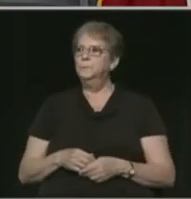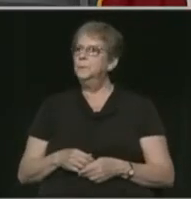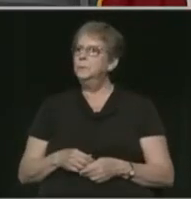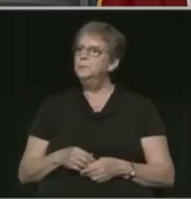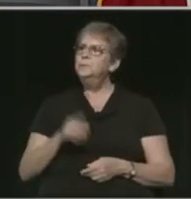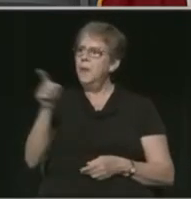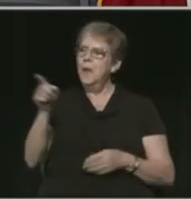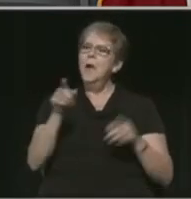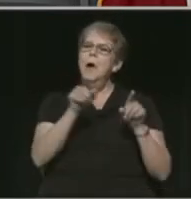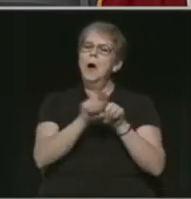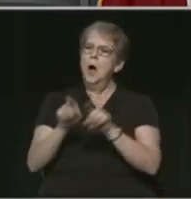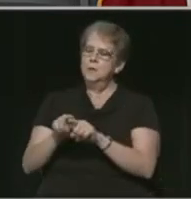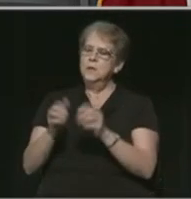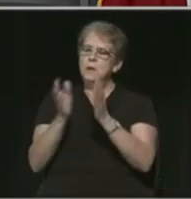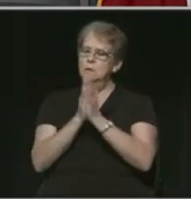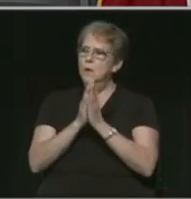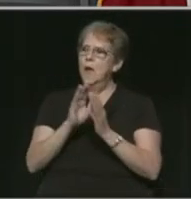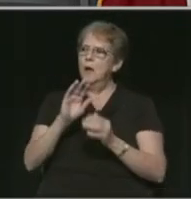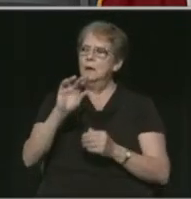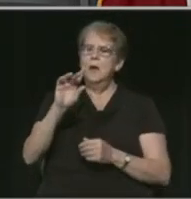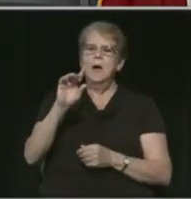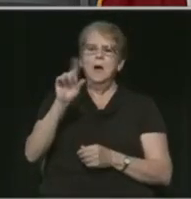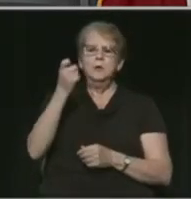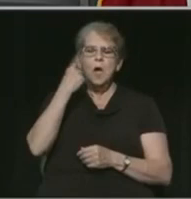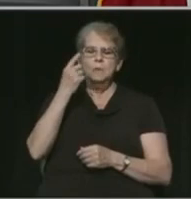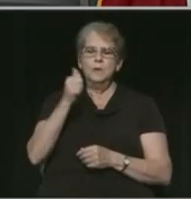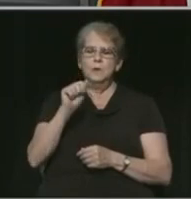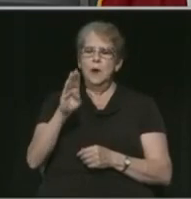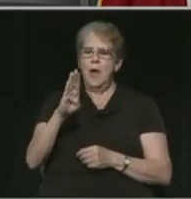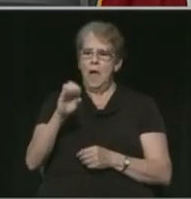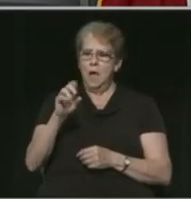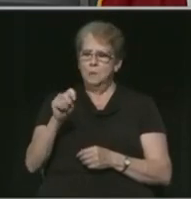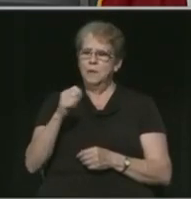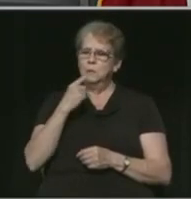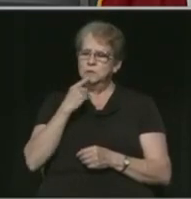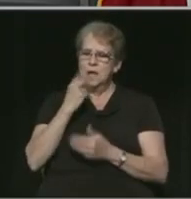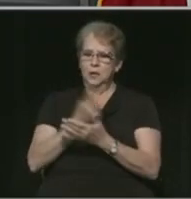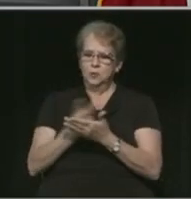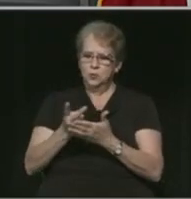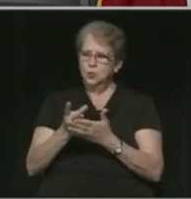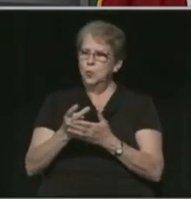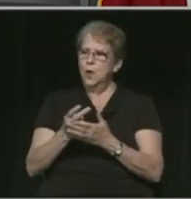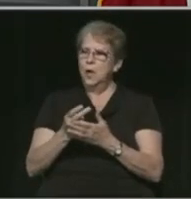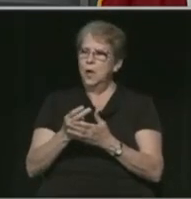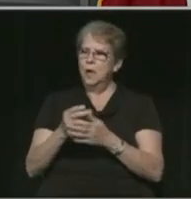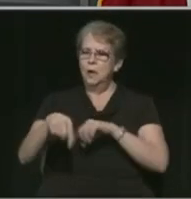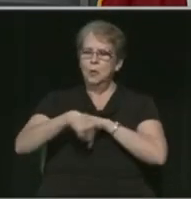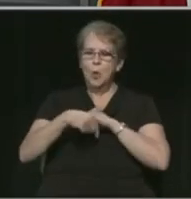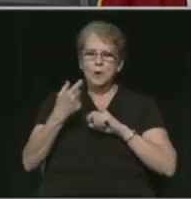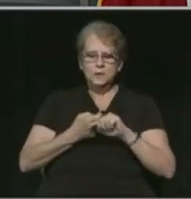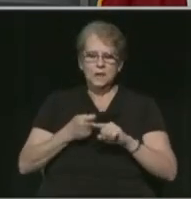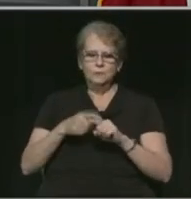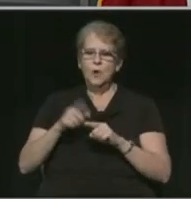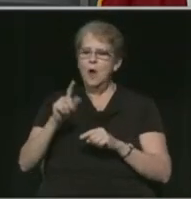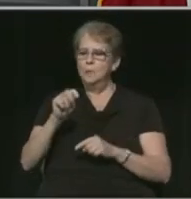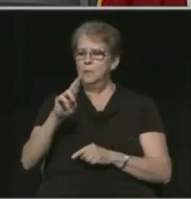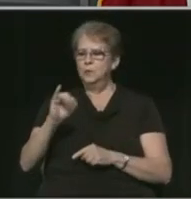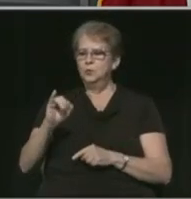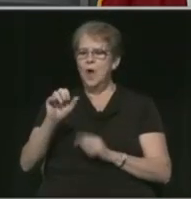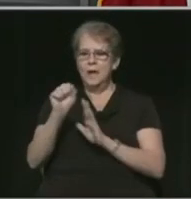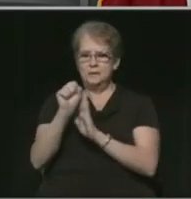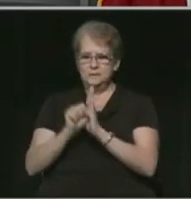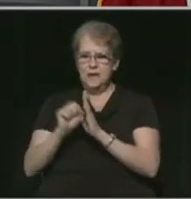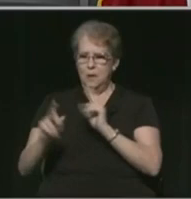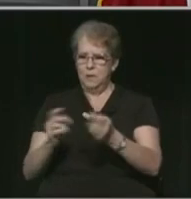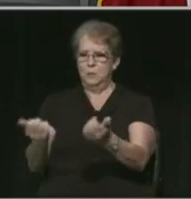And also, to add, Governor Greg Abbott had issued mandatory two-week quarantine for air travelers coming in from the New York tri-state area, as well